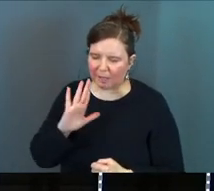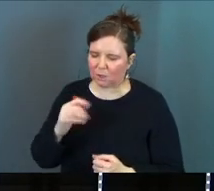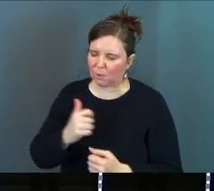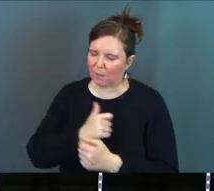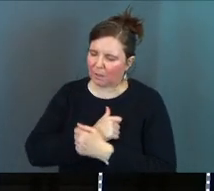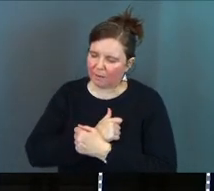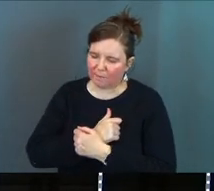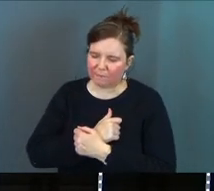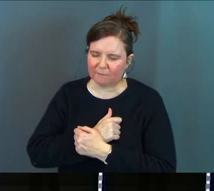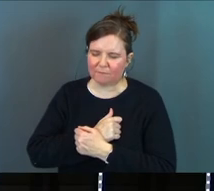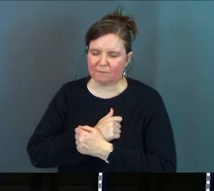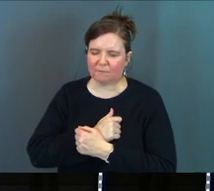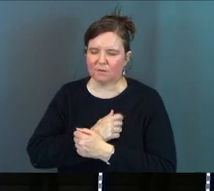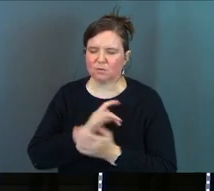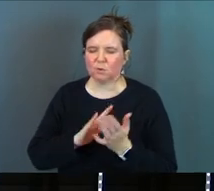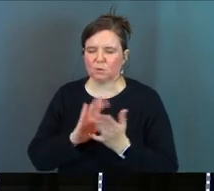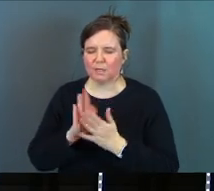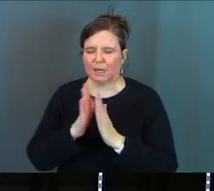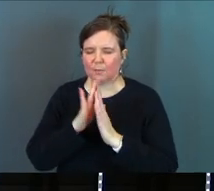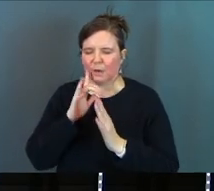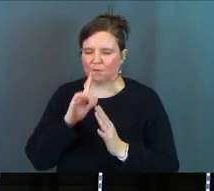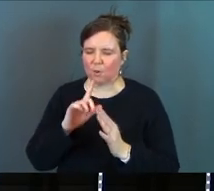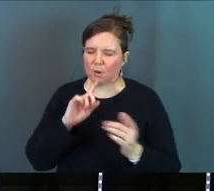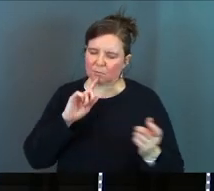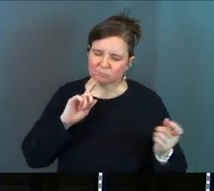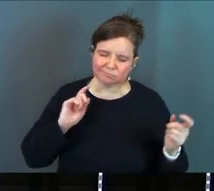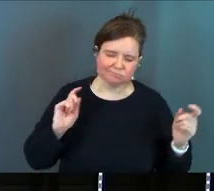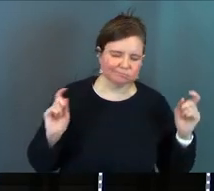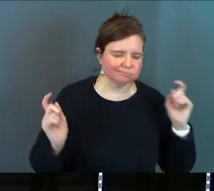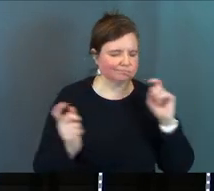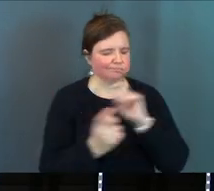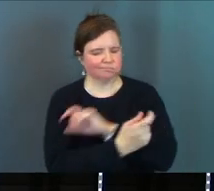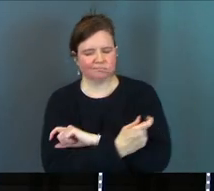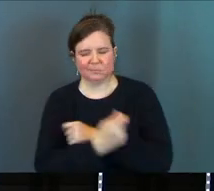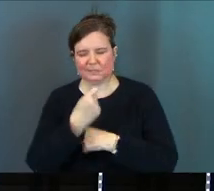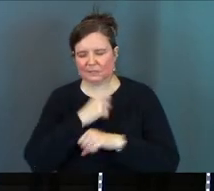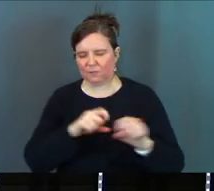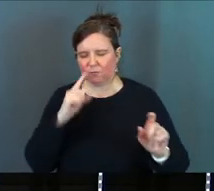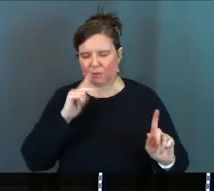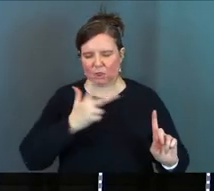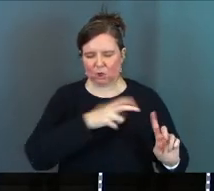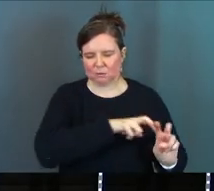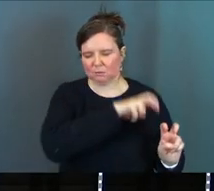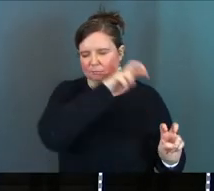in your love so Jesus I pray for a radical salvation Lord for these third